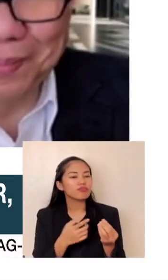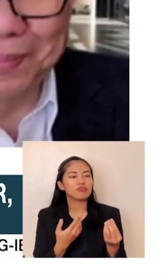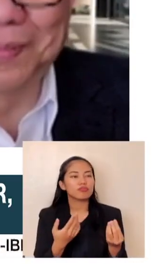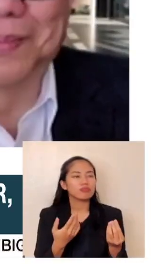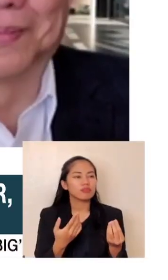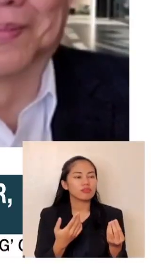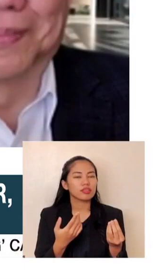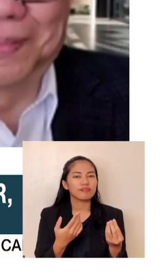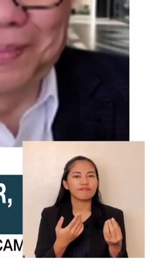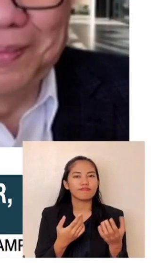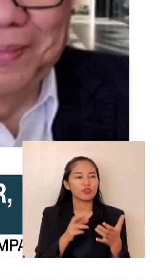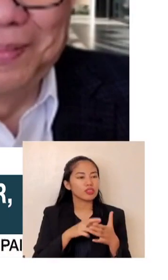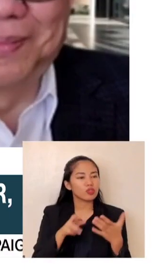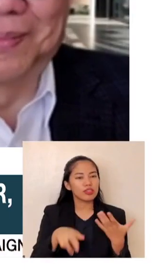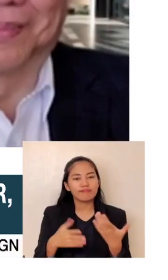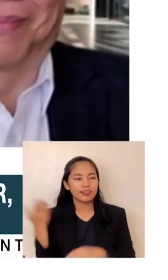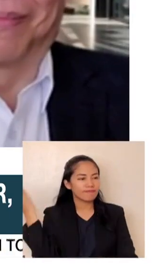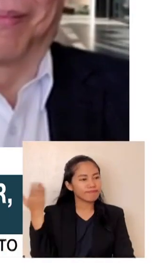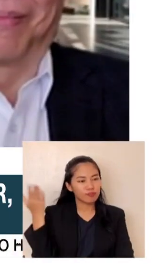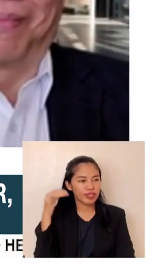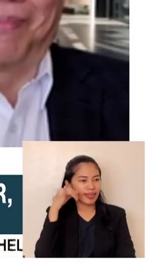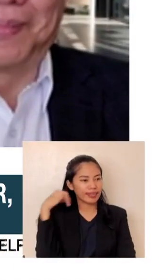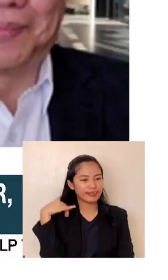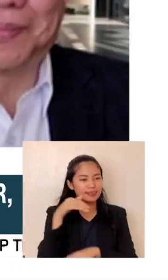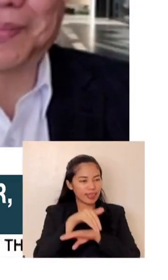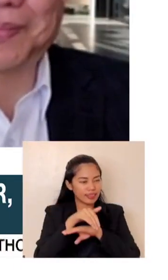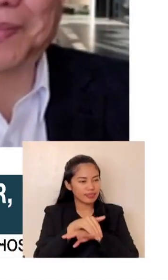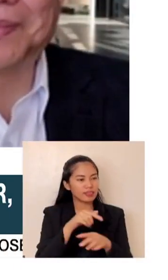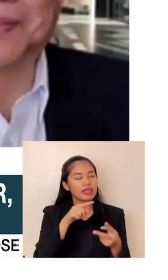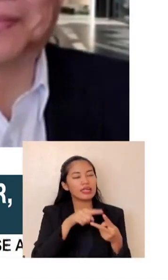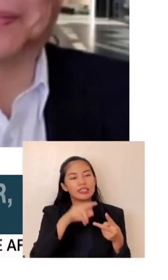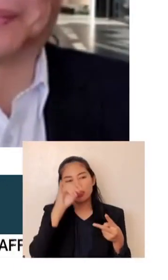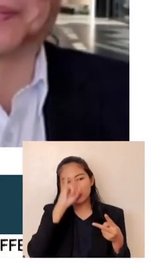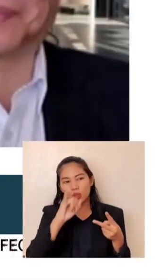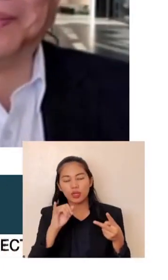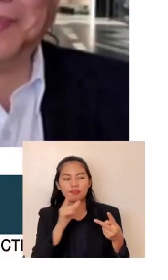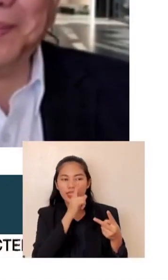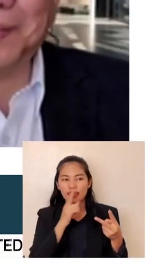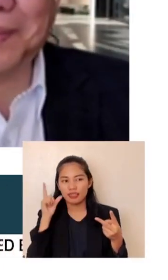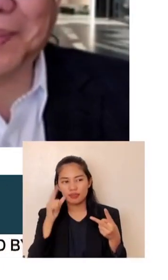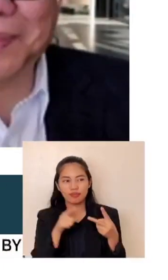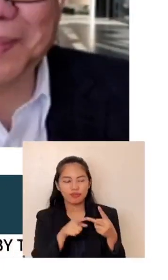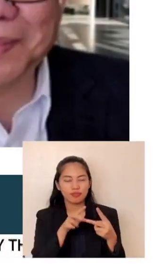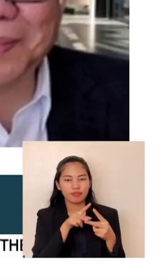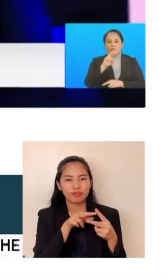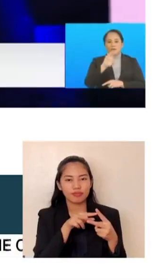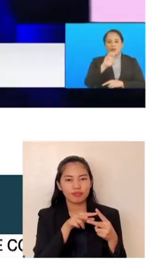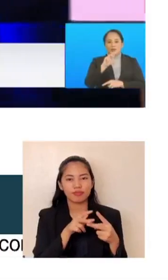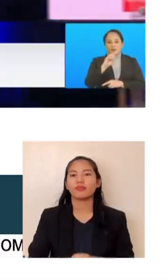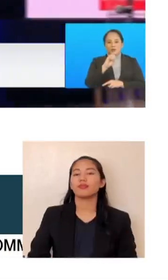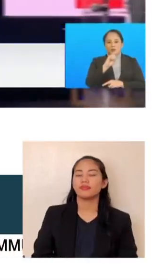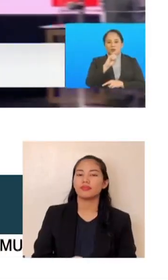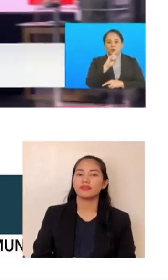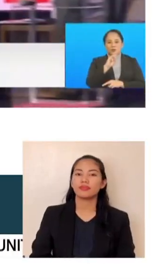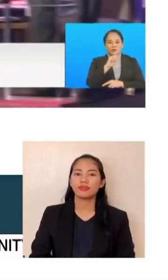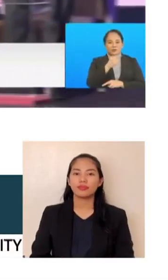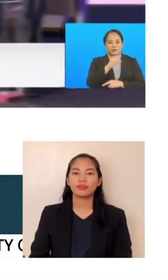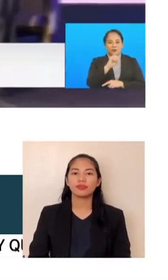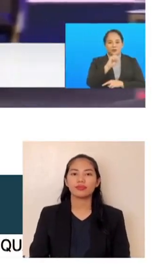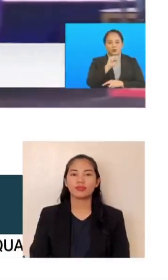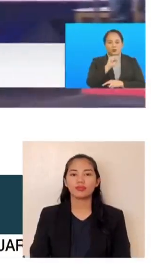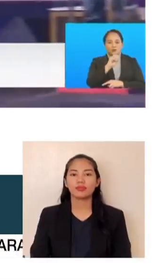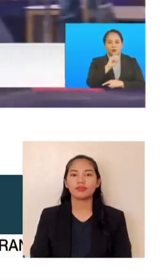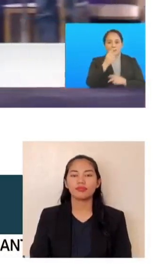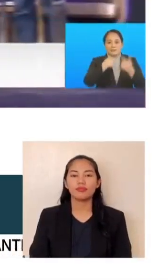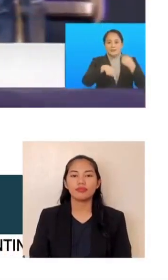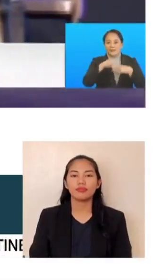how the mayor performed last night? Well, I think it's, if you put him in a scale, he's in the